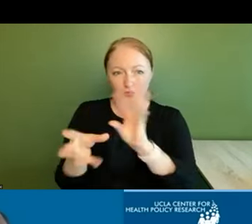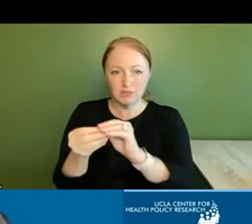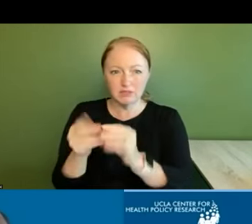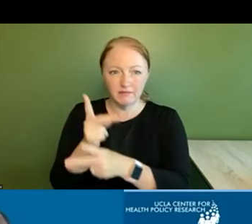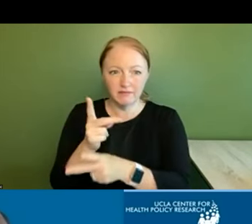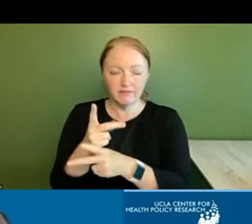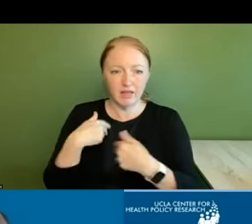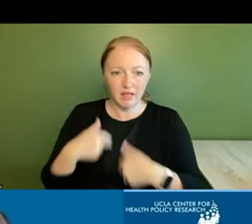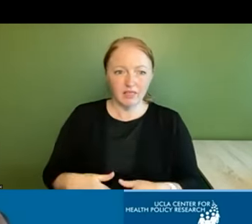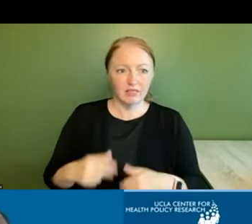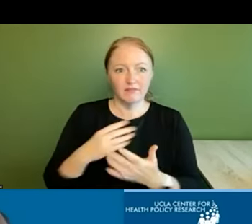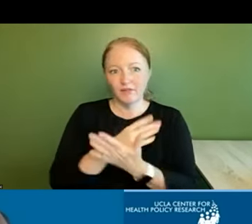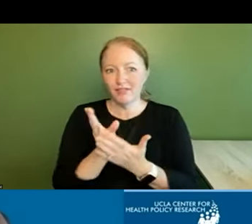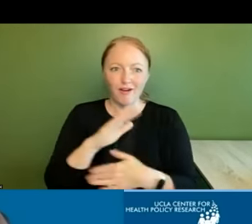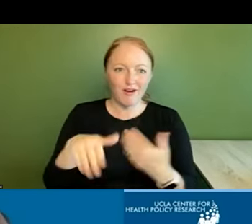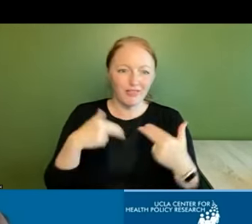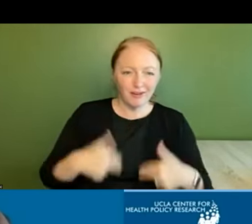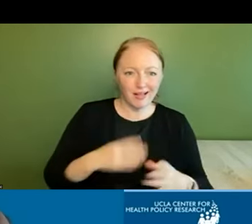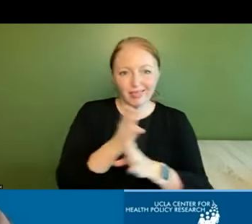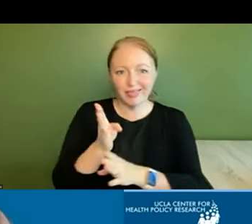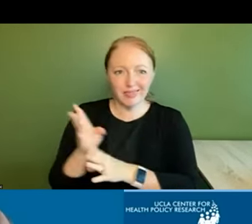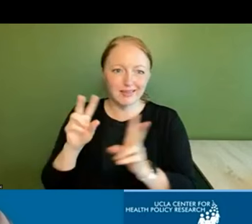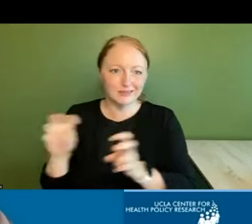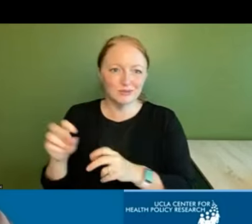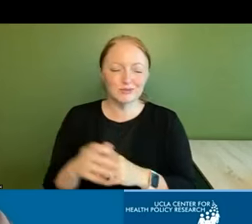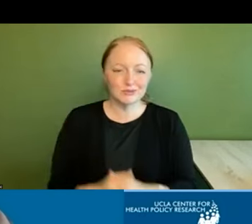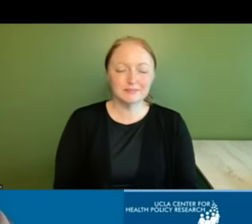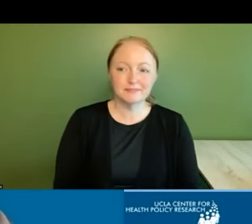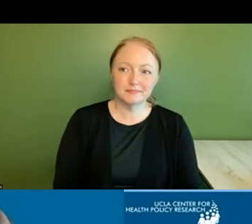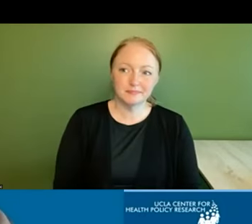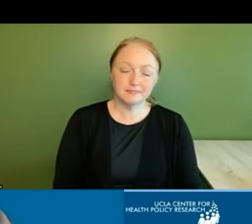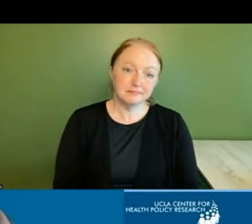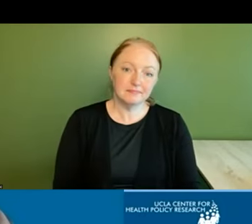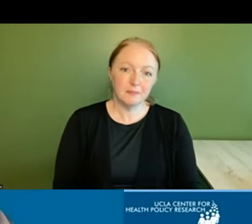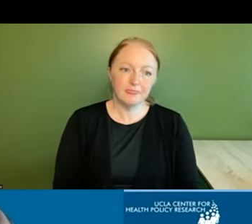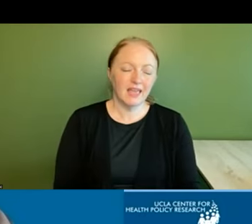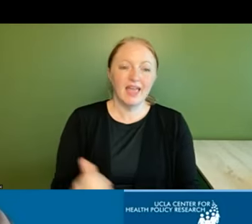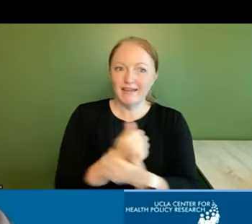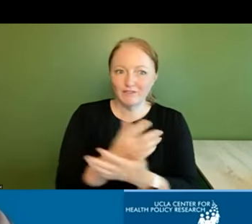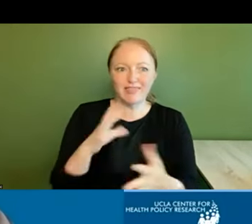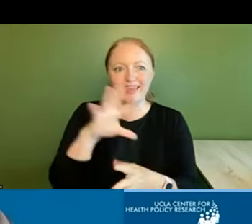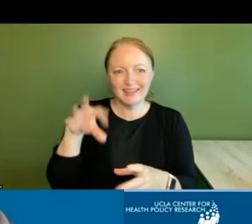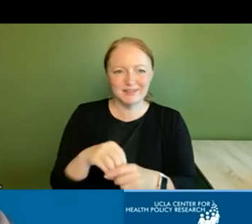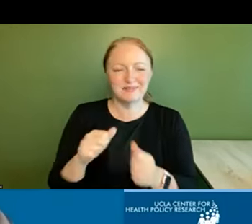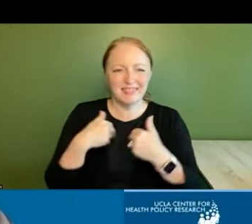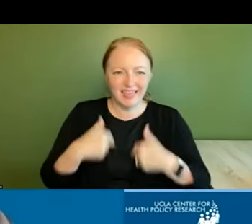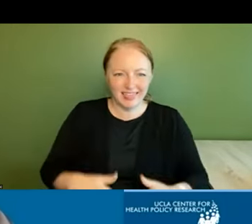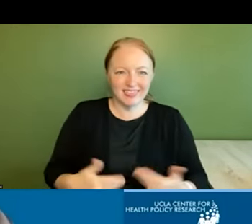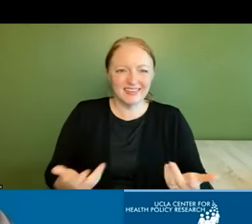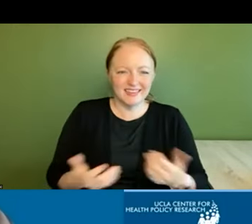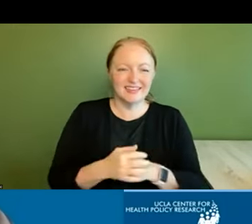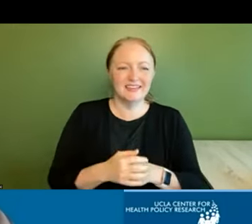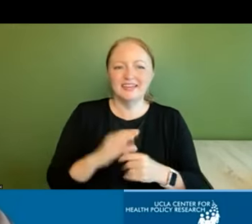across all their health issues or everything that's encompassed within health because it's all